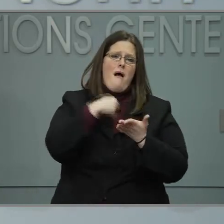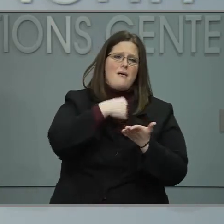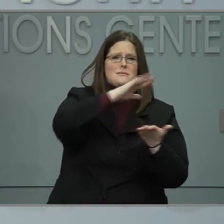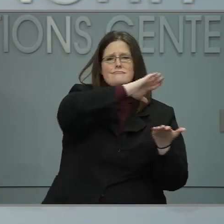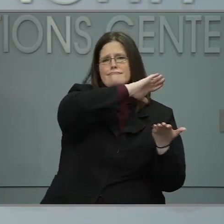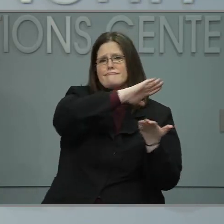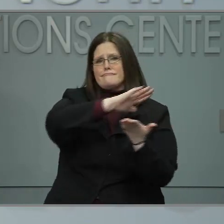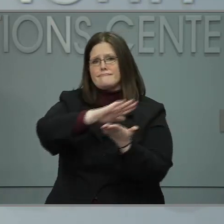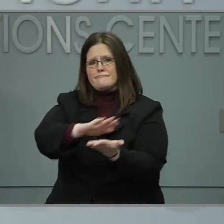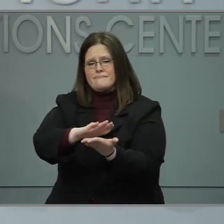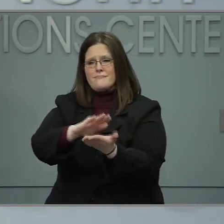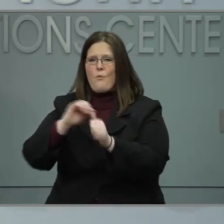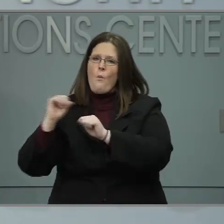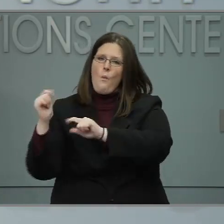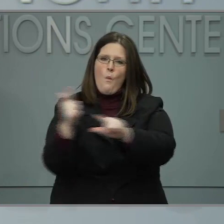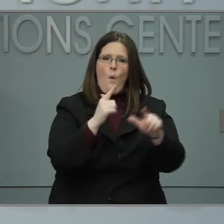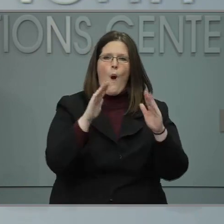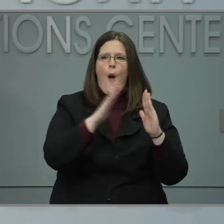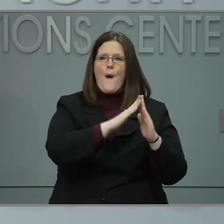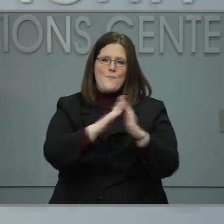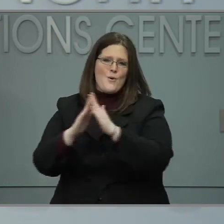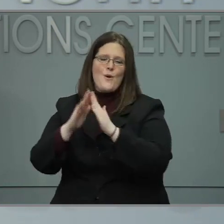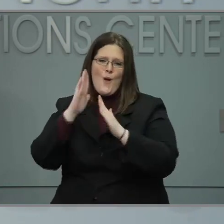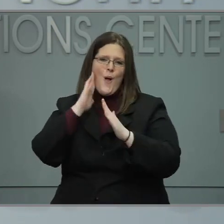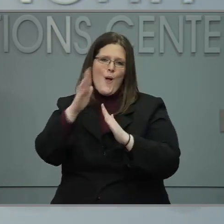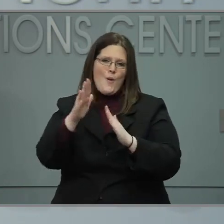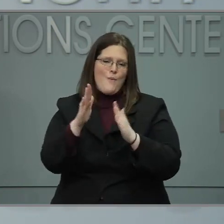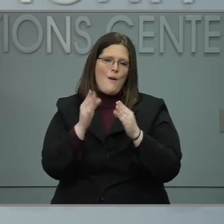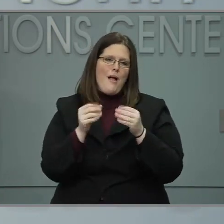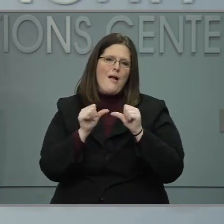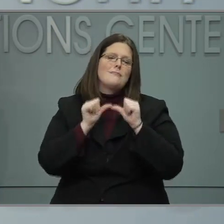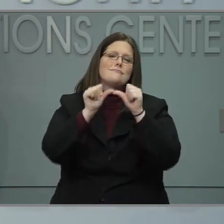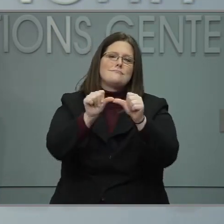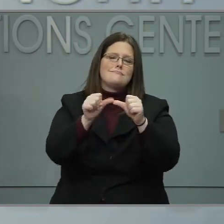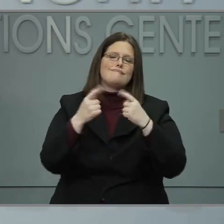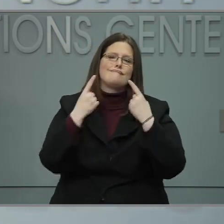community and beyond. God bless.